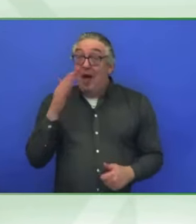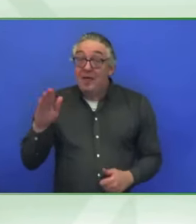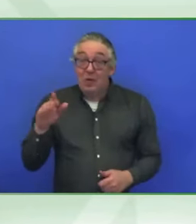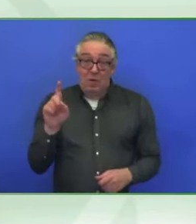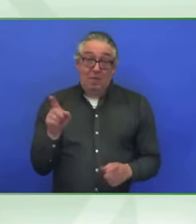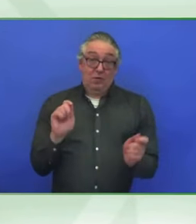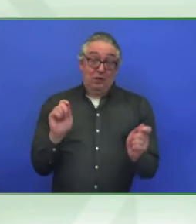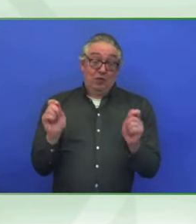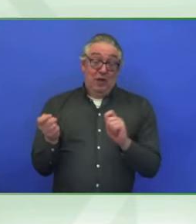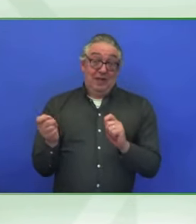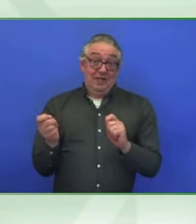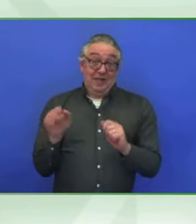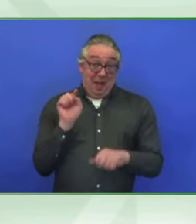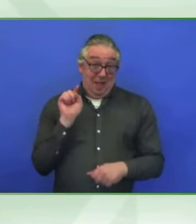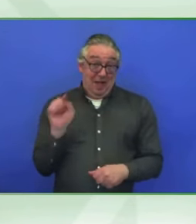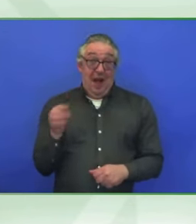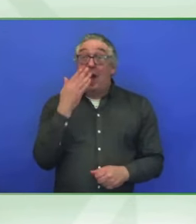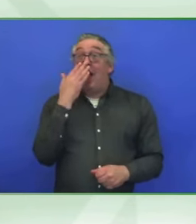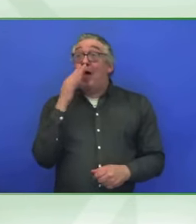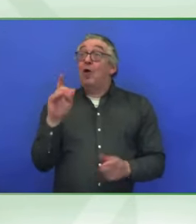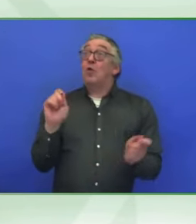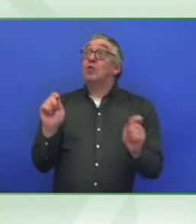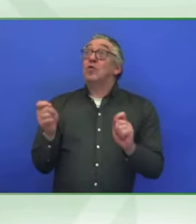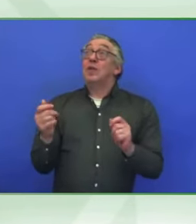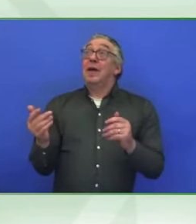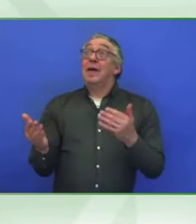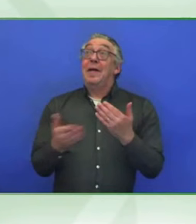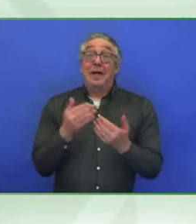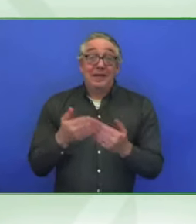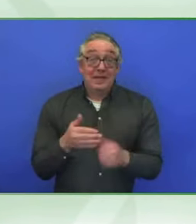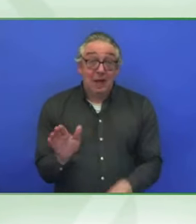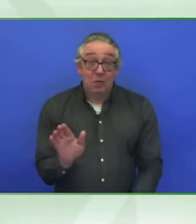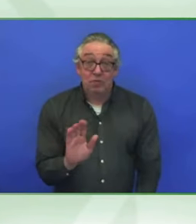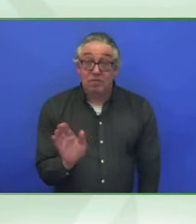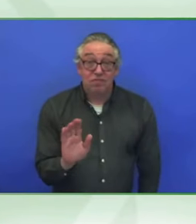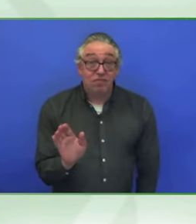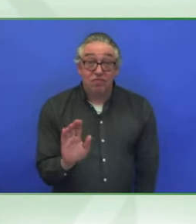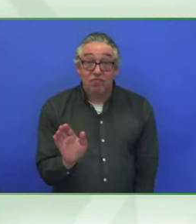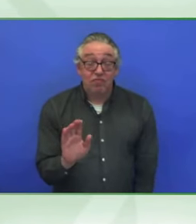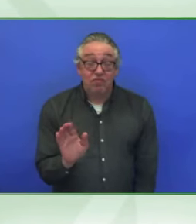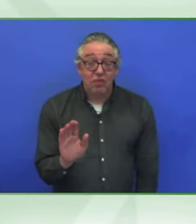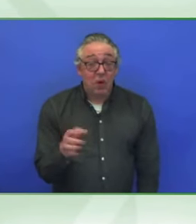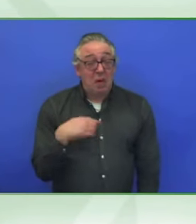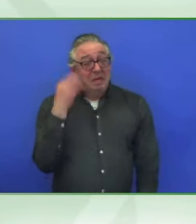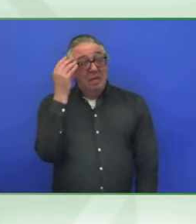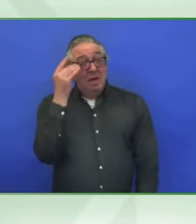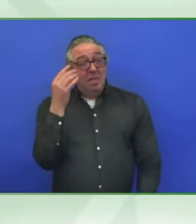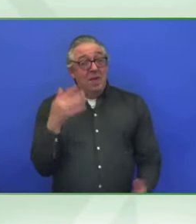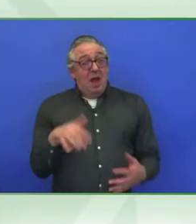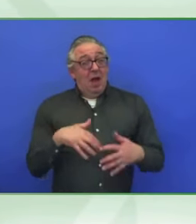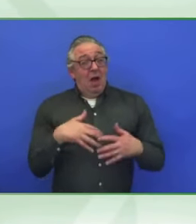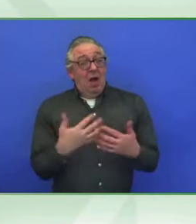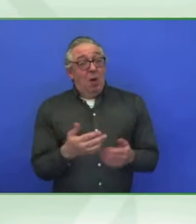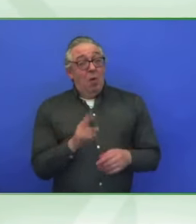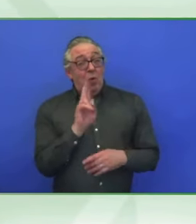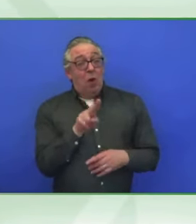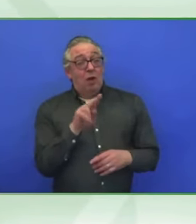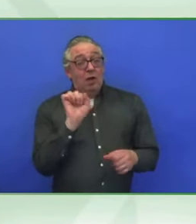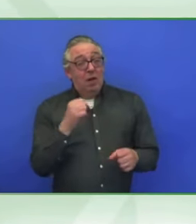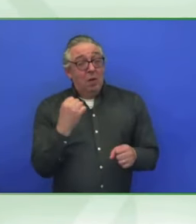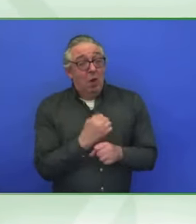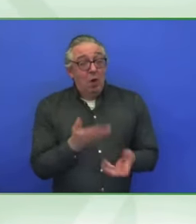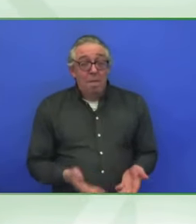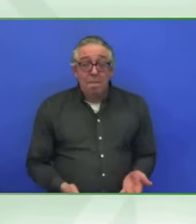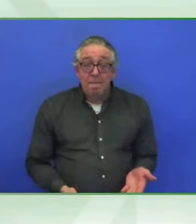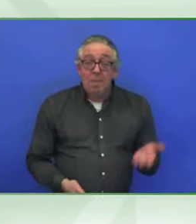else can we do? What else can United Nations, for example, do and the governments do?